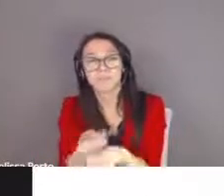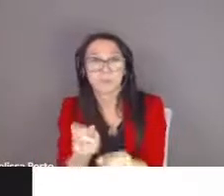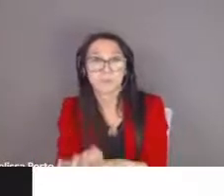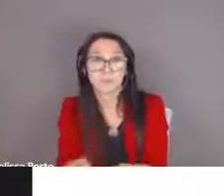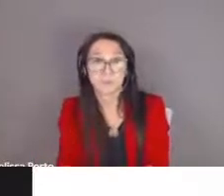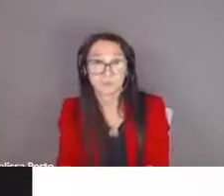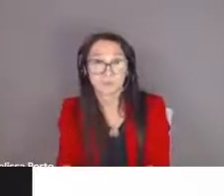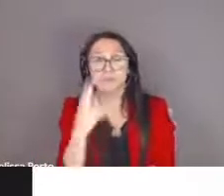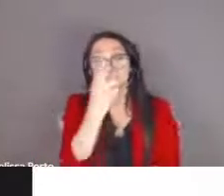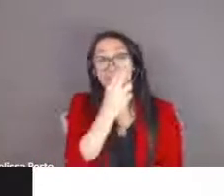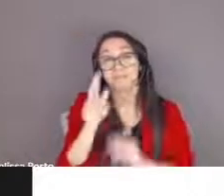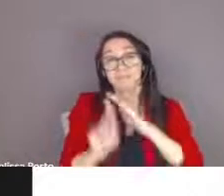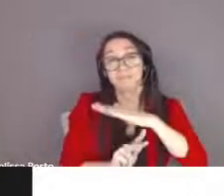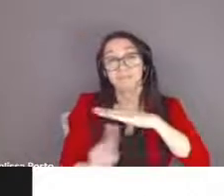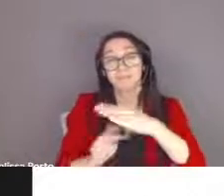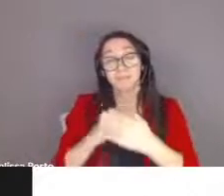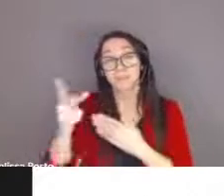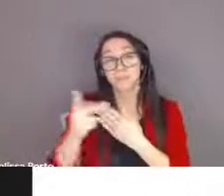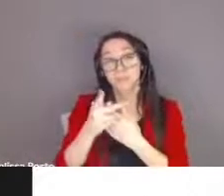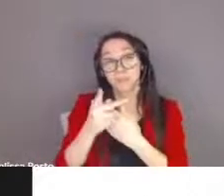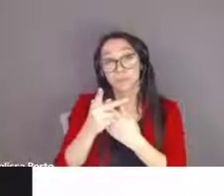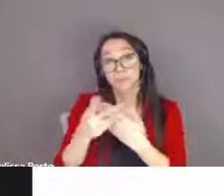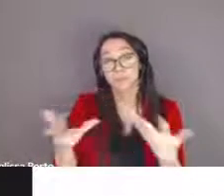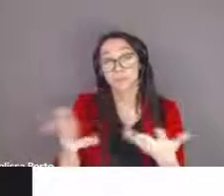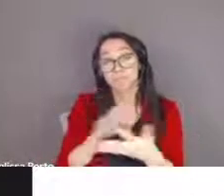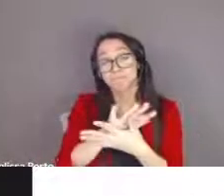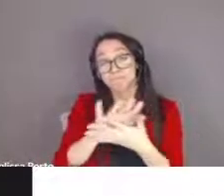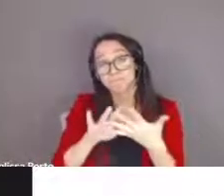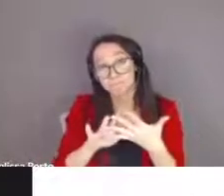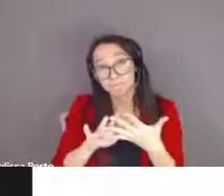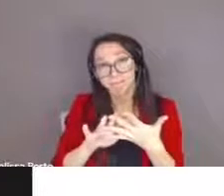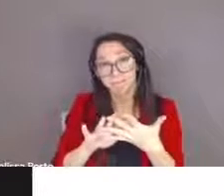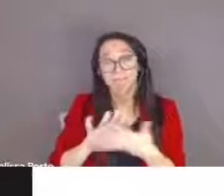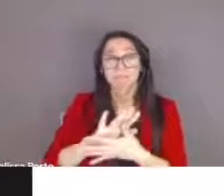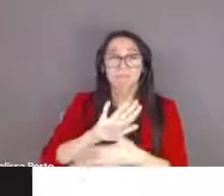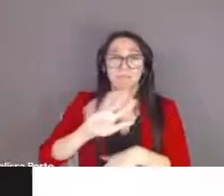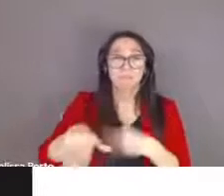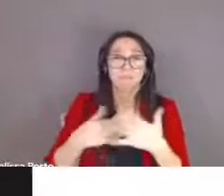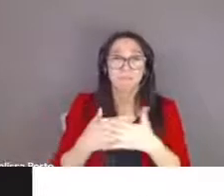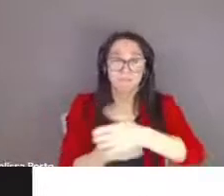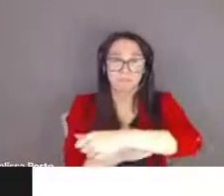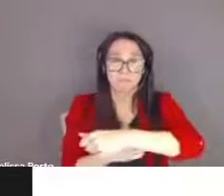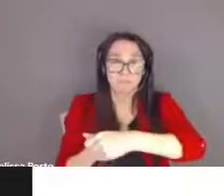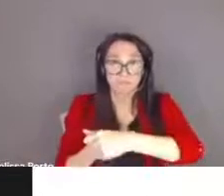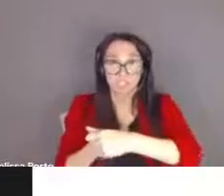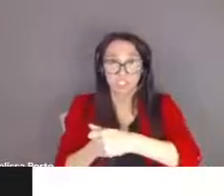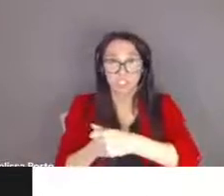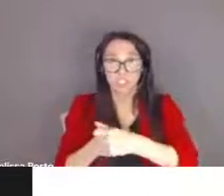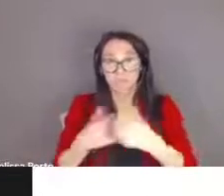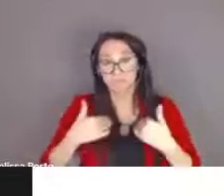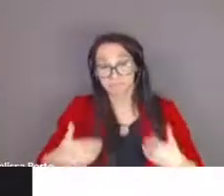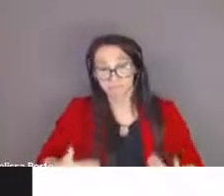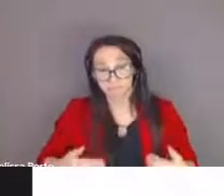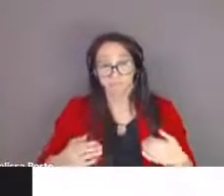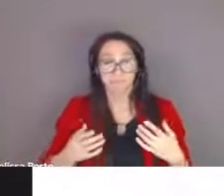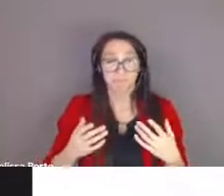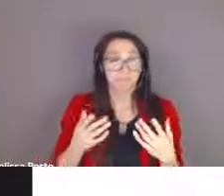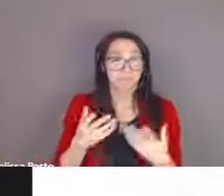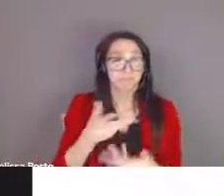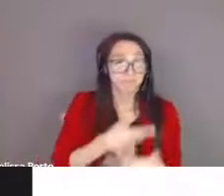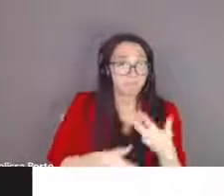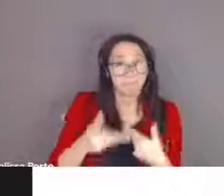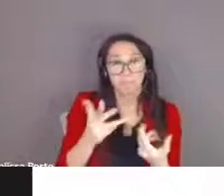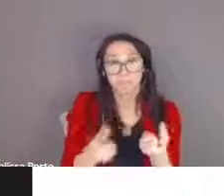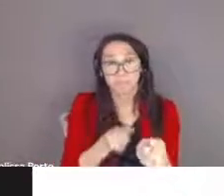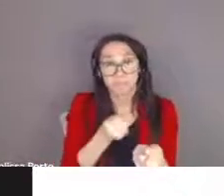of our catholic kindergarten program are to establish a strong foundation for learning in the early years to help children make a smooth transition